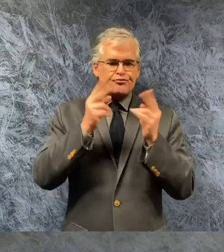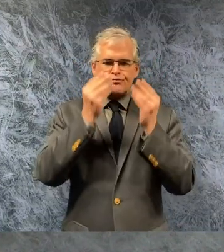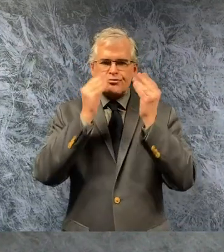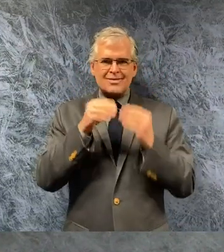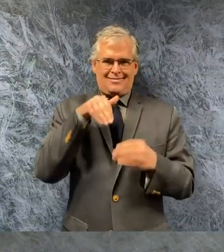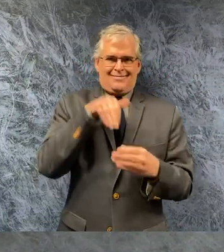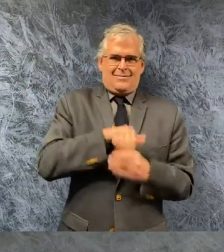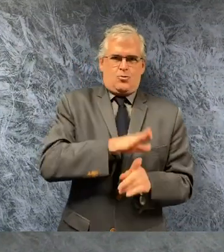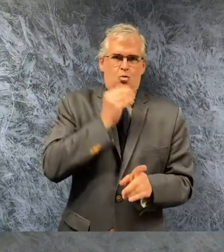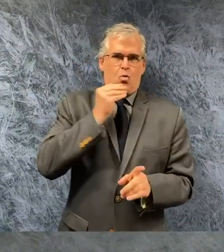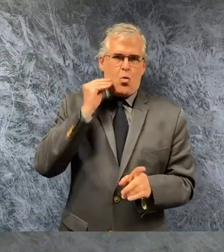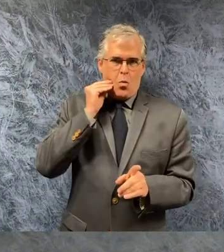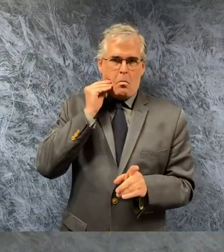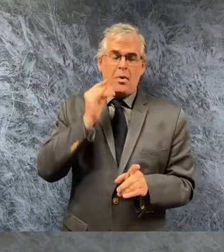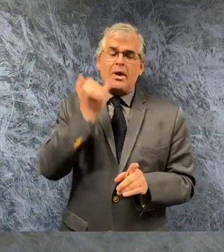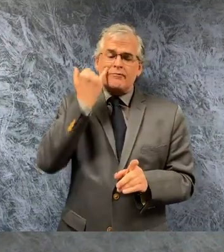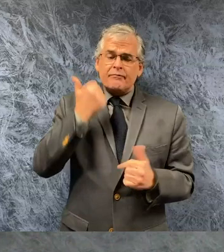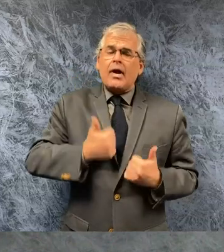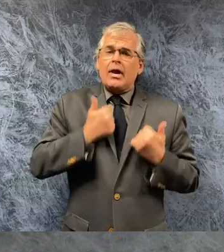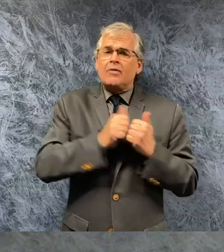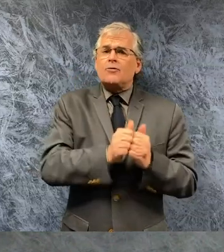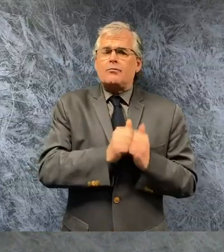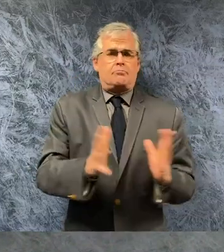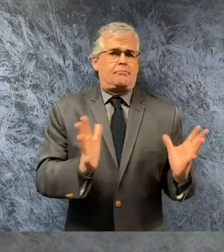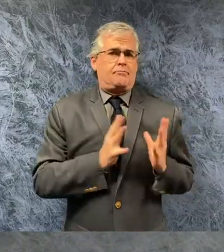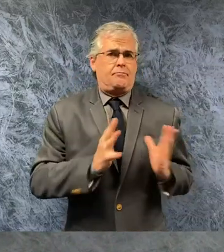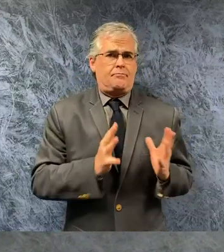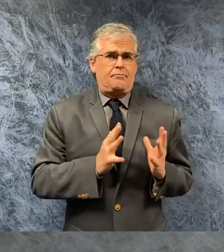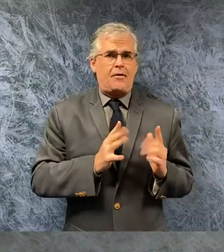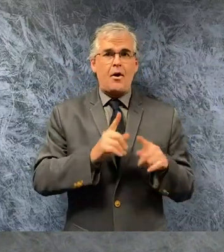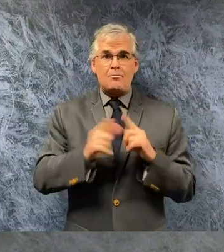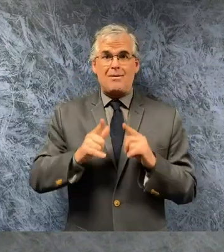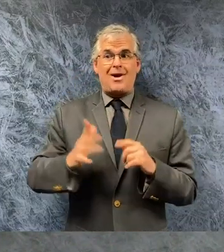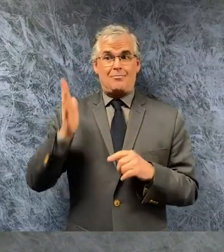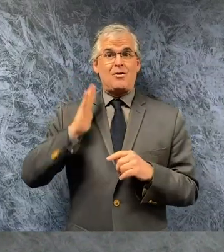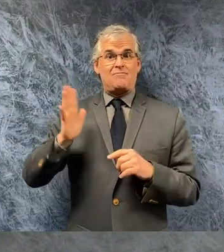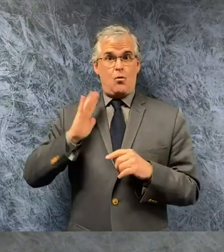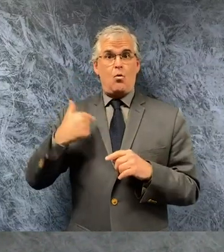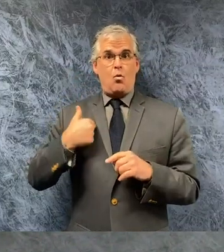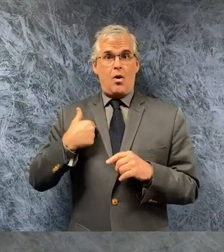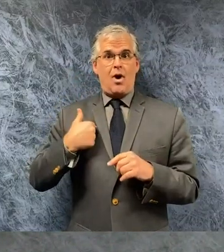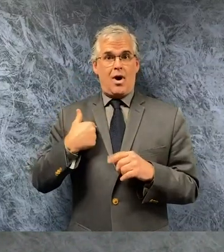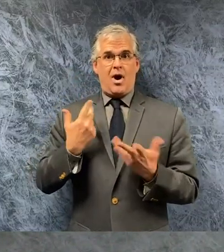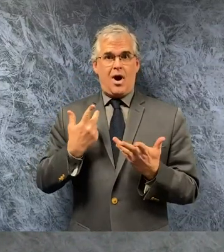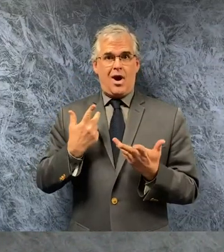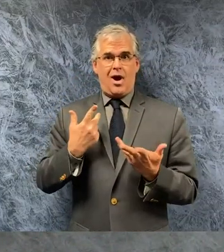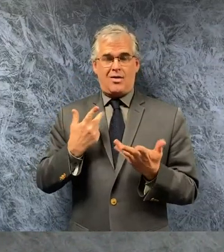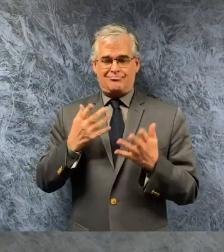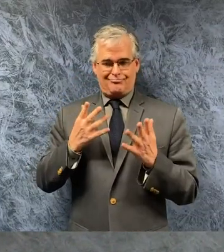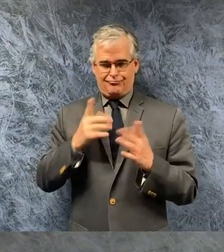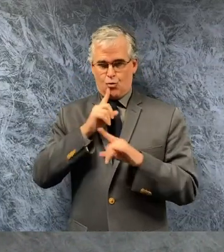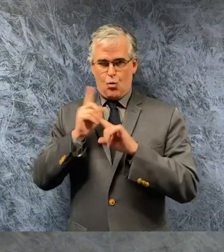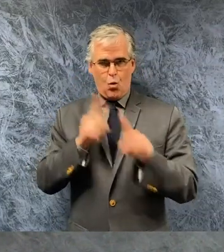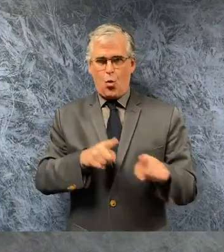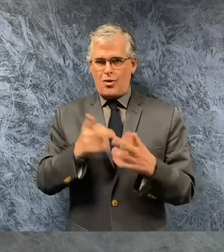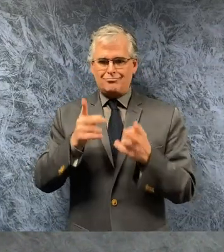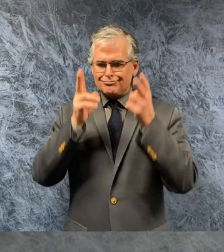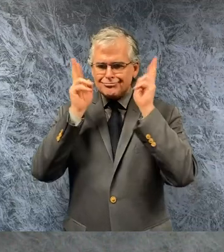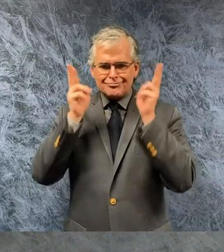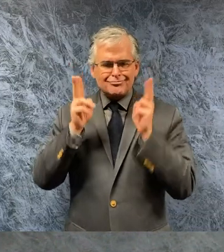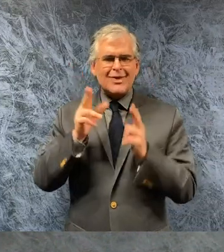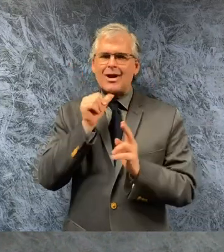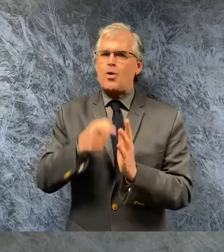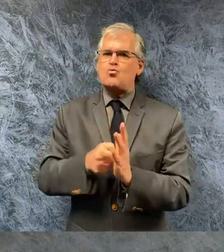those in their household in my previous directive barber shops and hair salons were designated as non-essential bringing those same